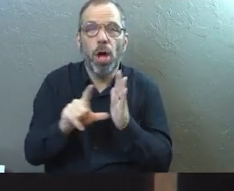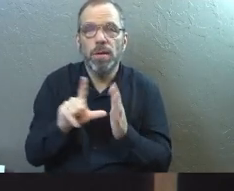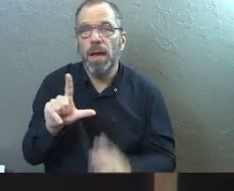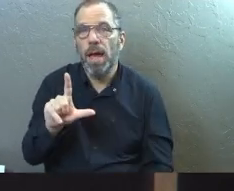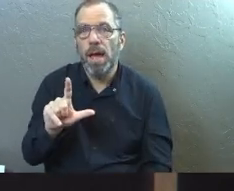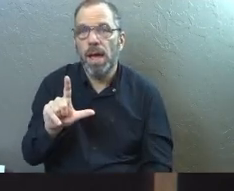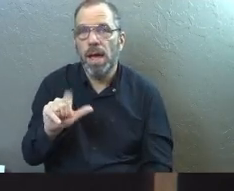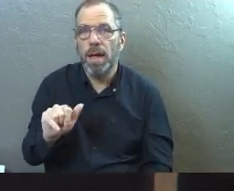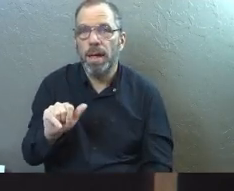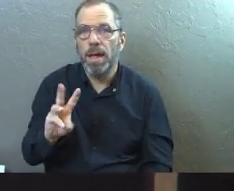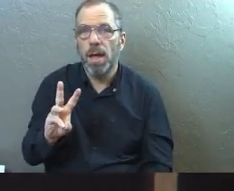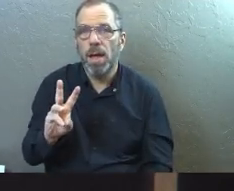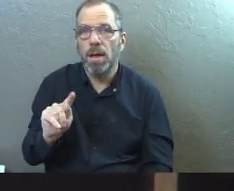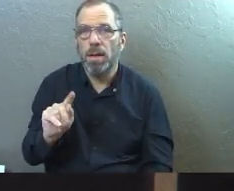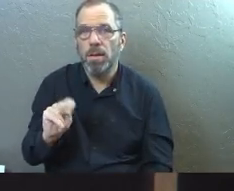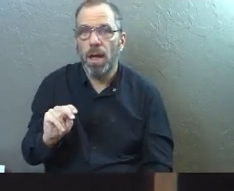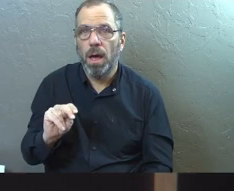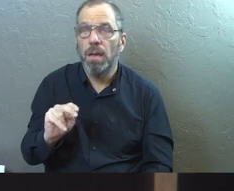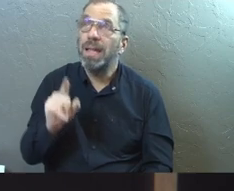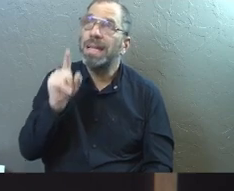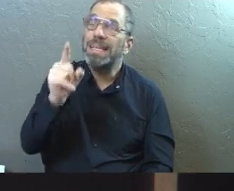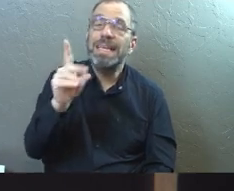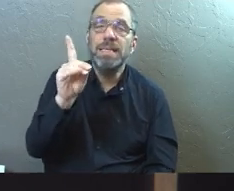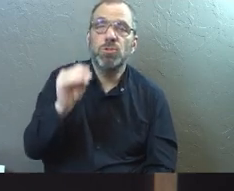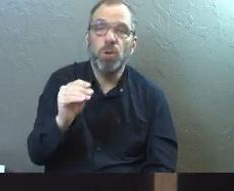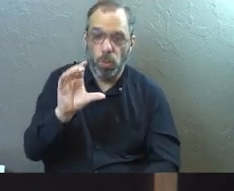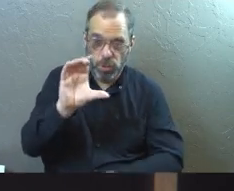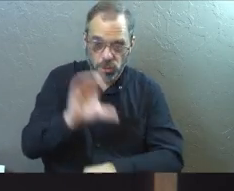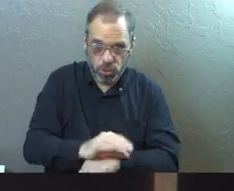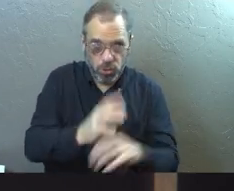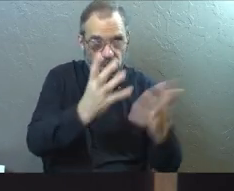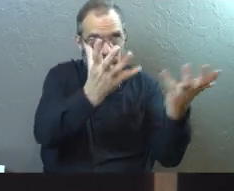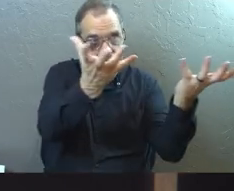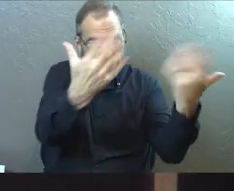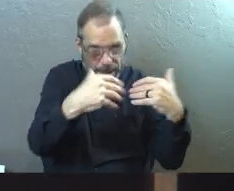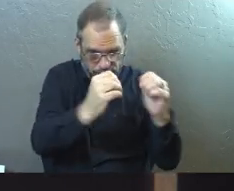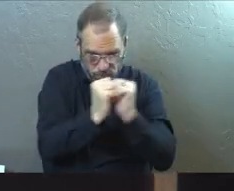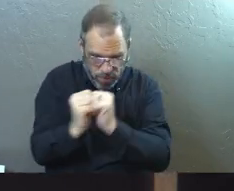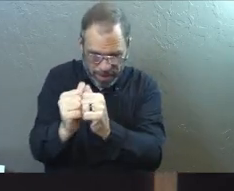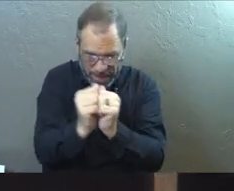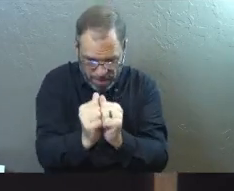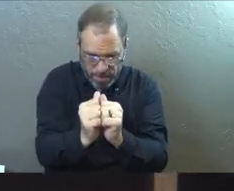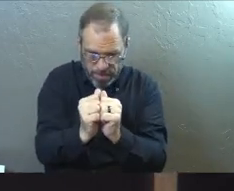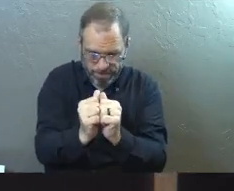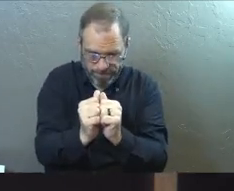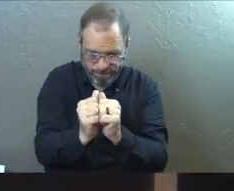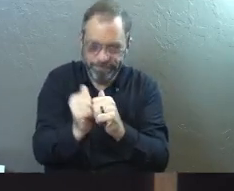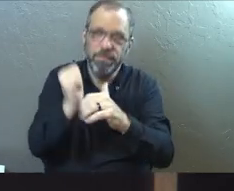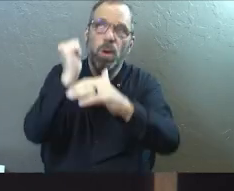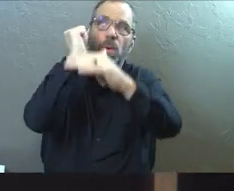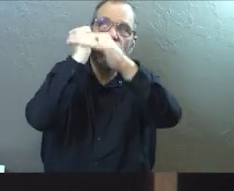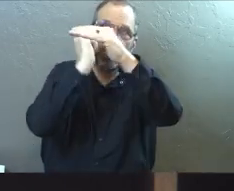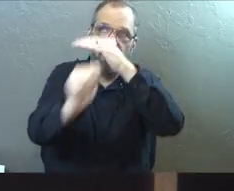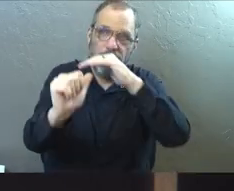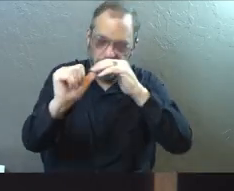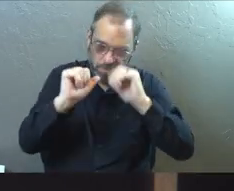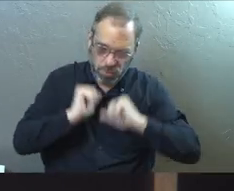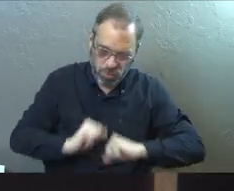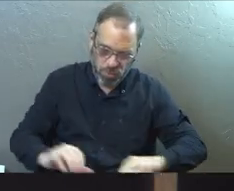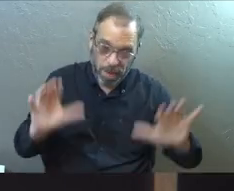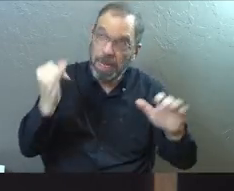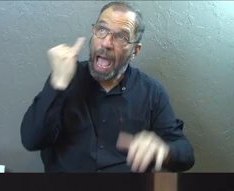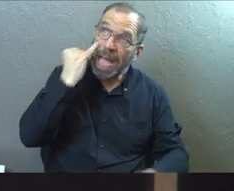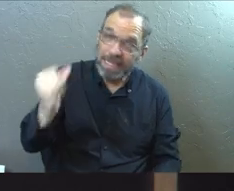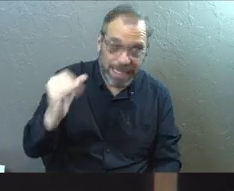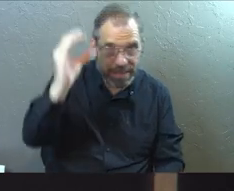thing, right? A beautiful thing that only he could do when churches come together and they say, we submit, we surrender. Our